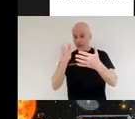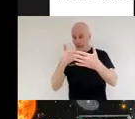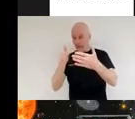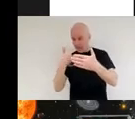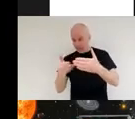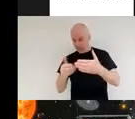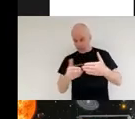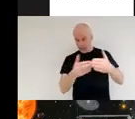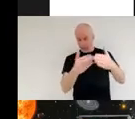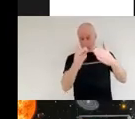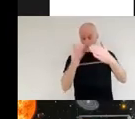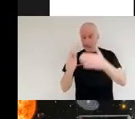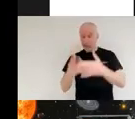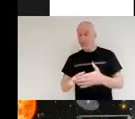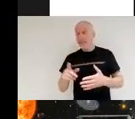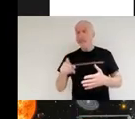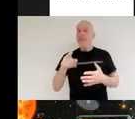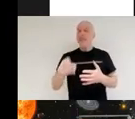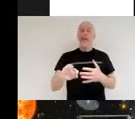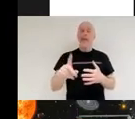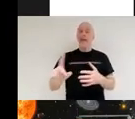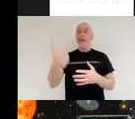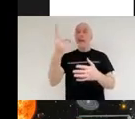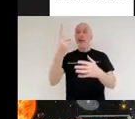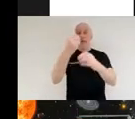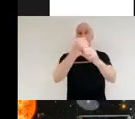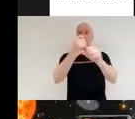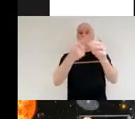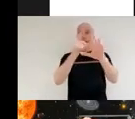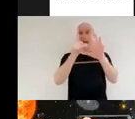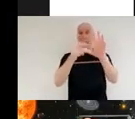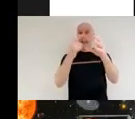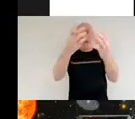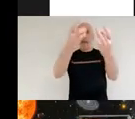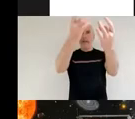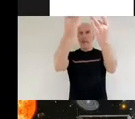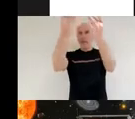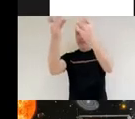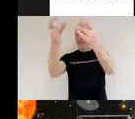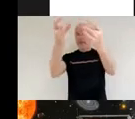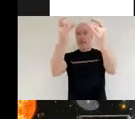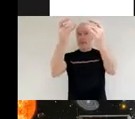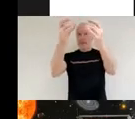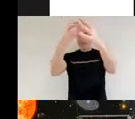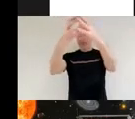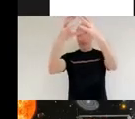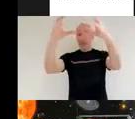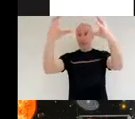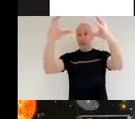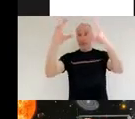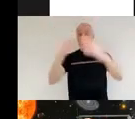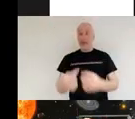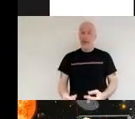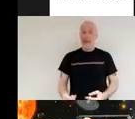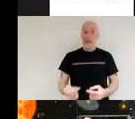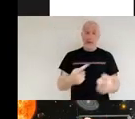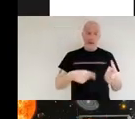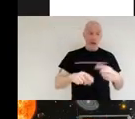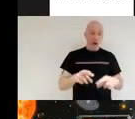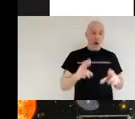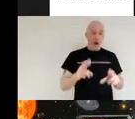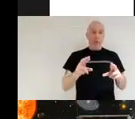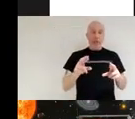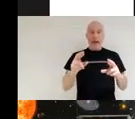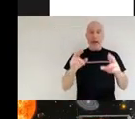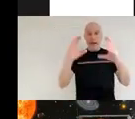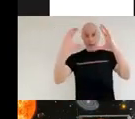then started to get the first galaxies forming this region of time and this is as far back as we're hoping we're going to be able to see with the web